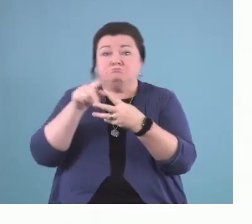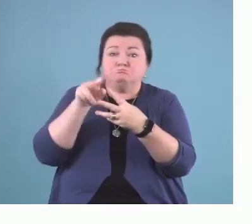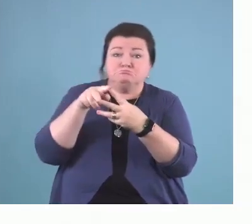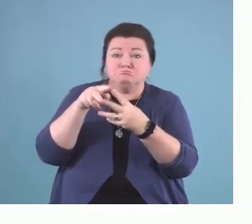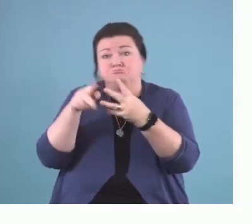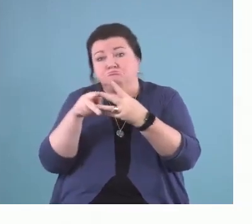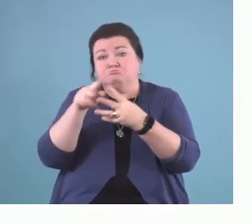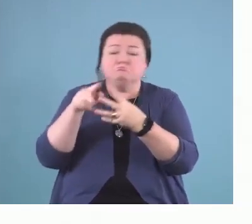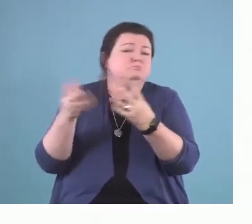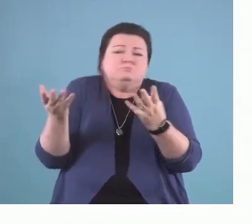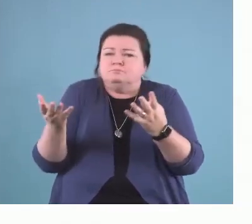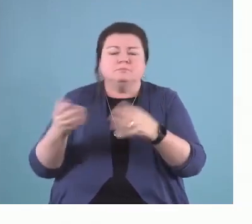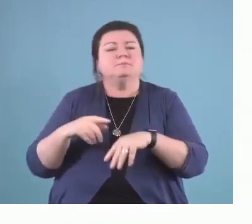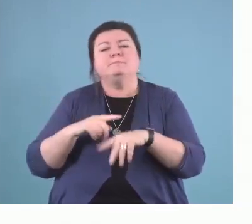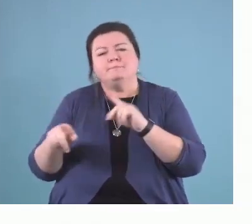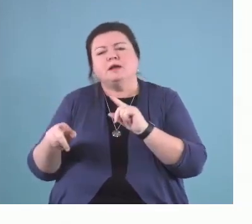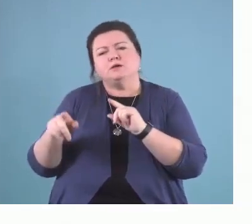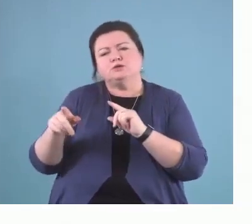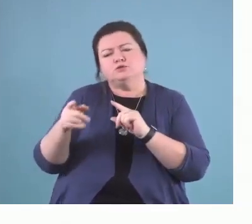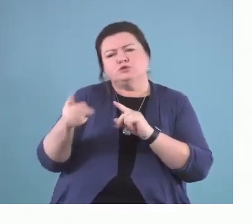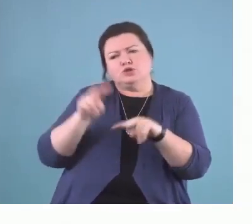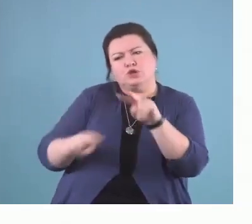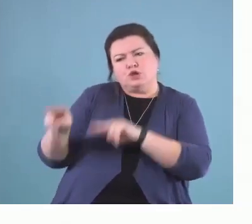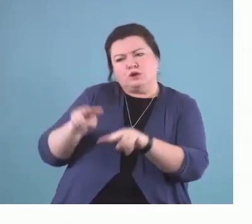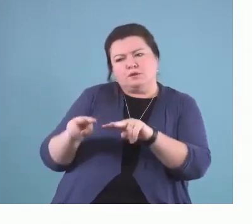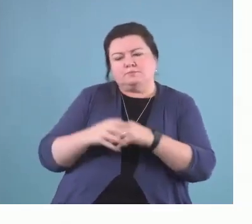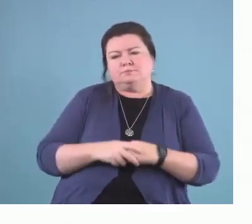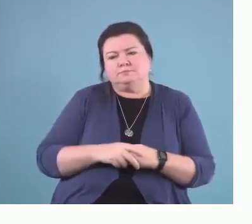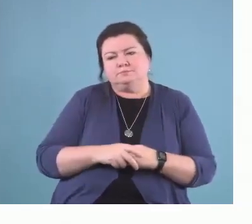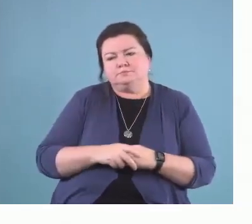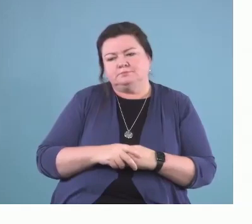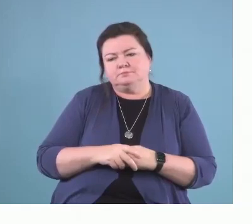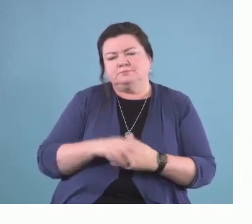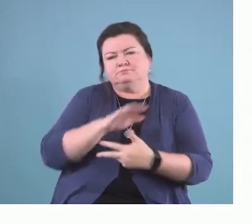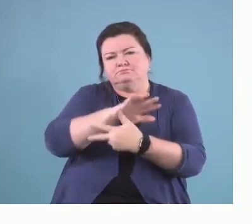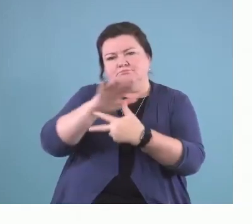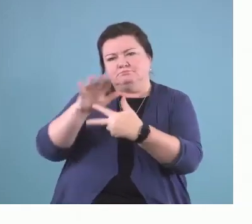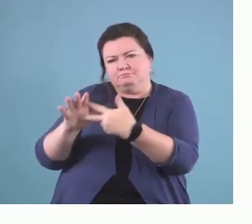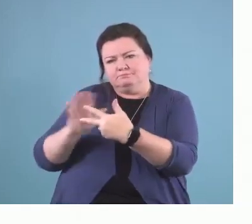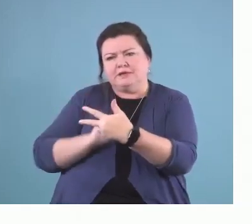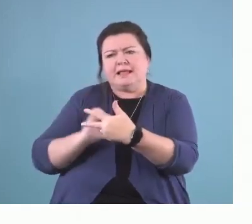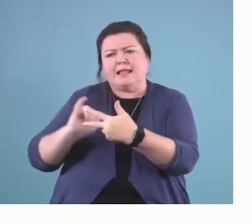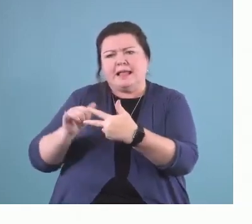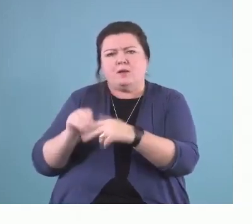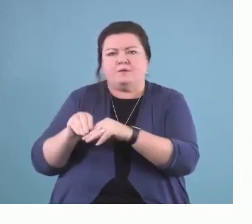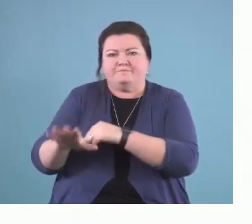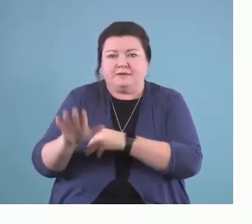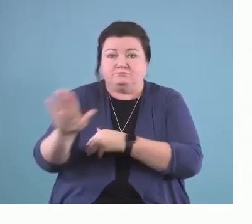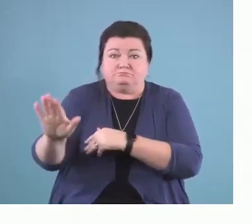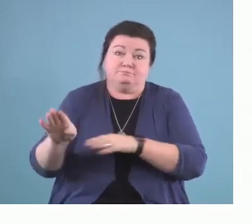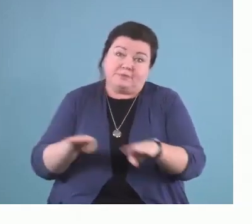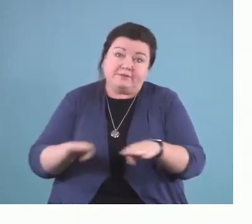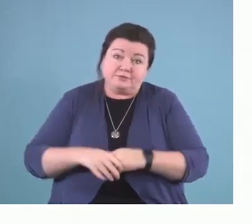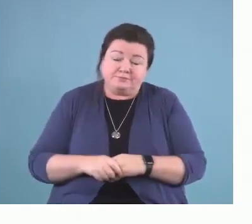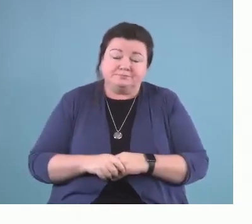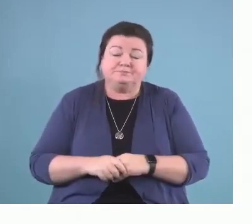you can look and think about how these three components can affect behavior. And